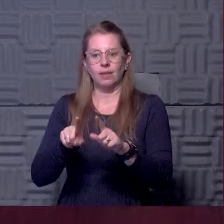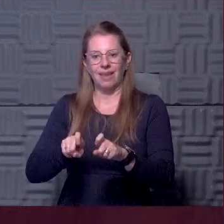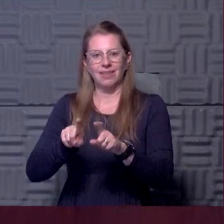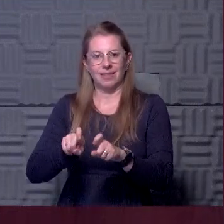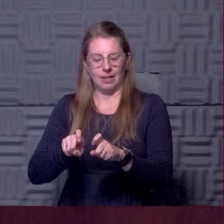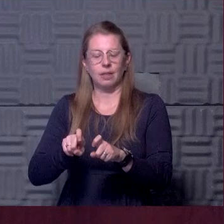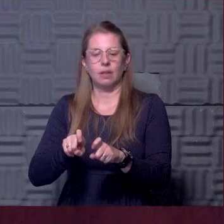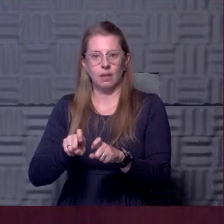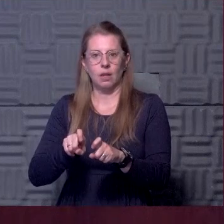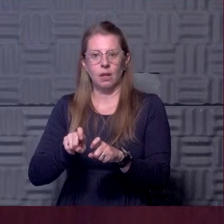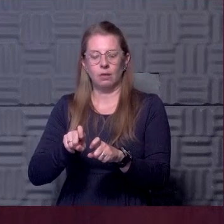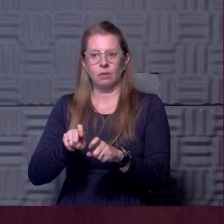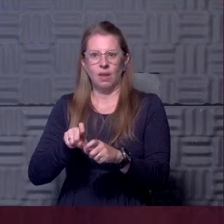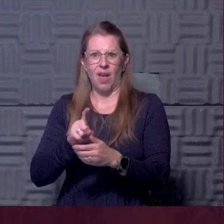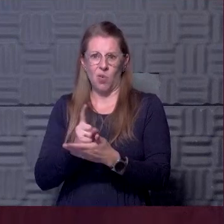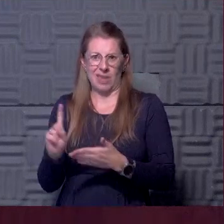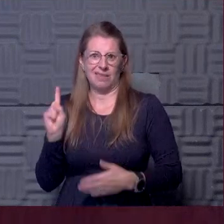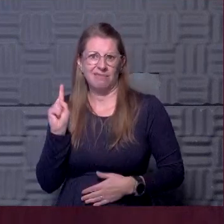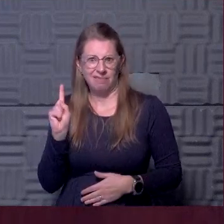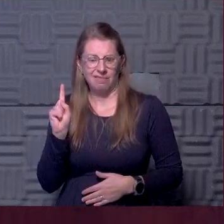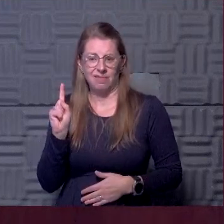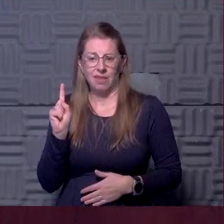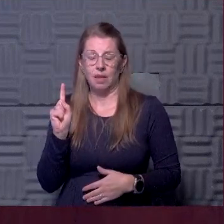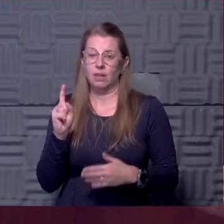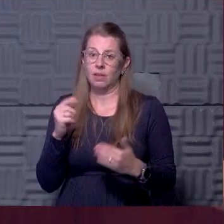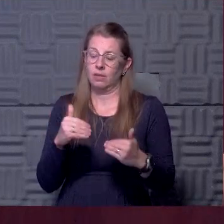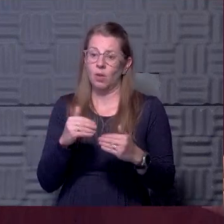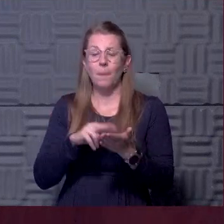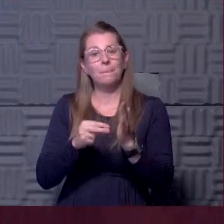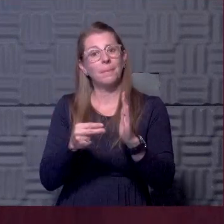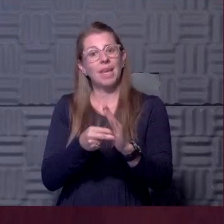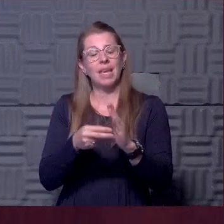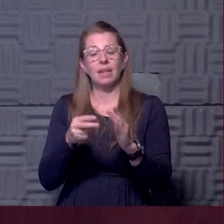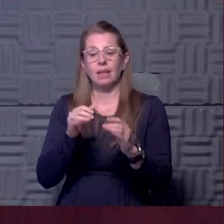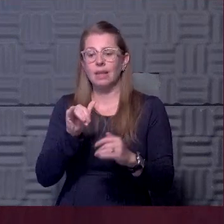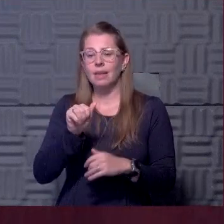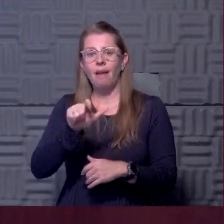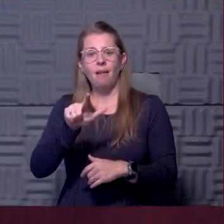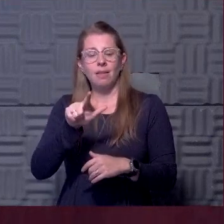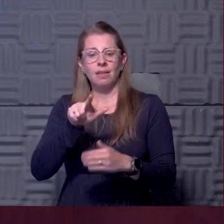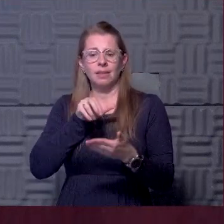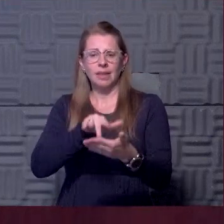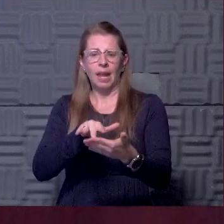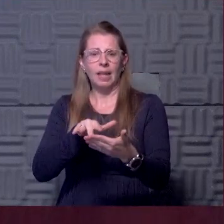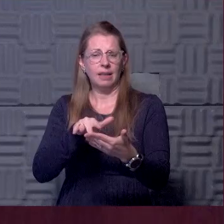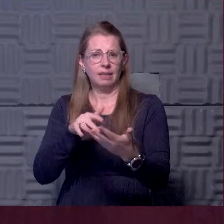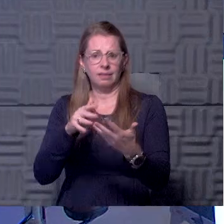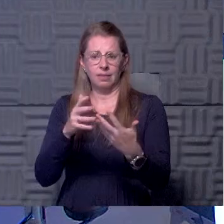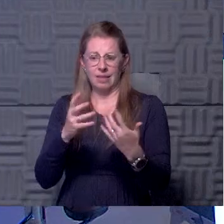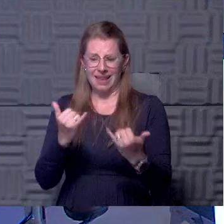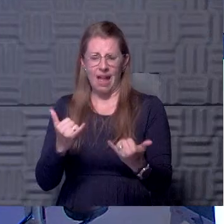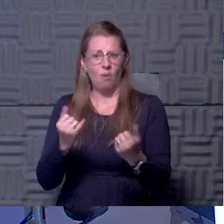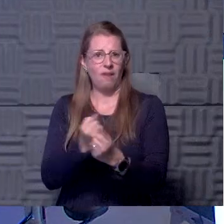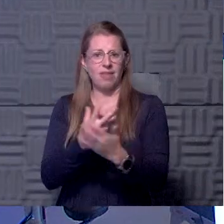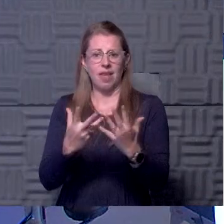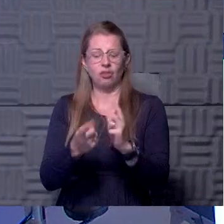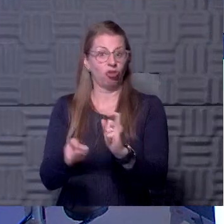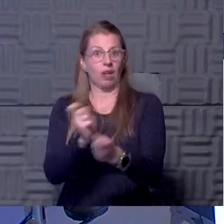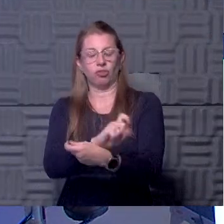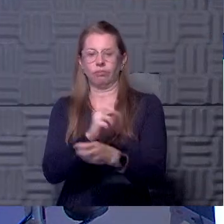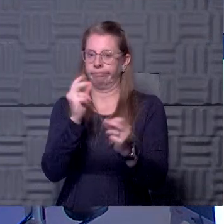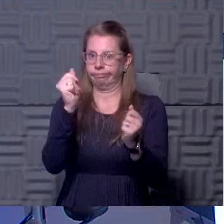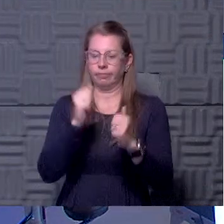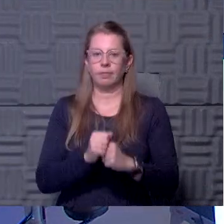last week. Yeah. very, very quick turnaround time and the, and the growth in the industry and the rail study it's, it's pretty impressive. Dr. Burks quoted that